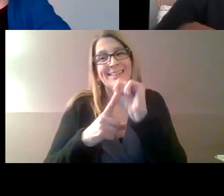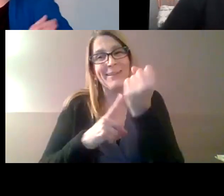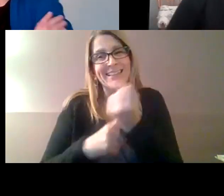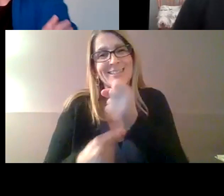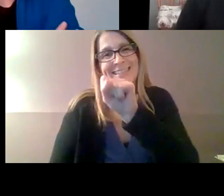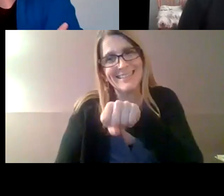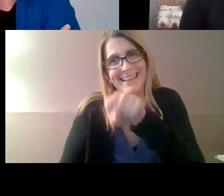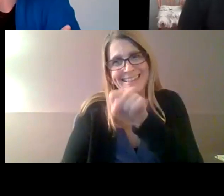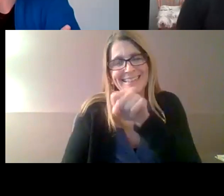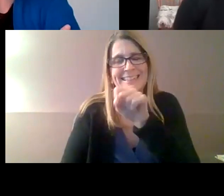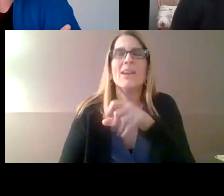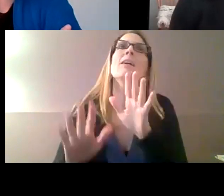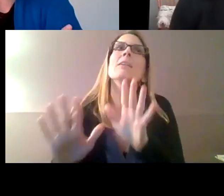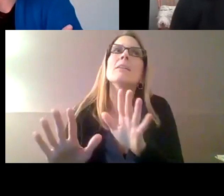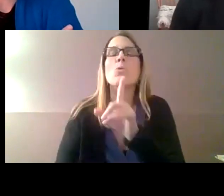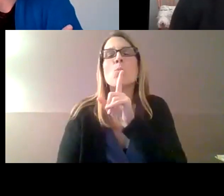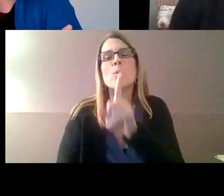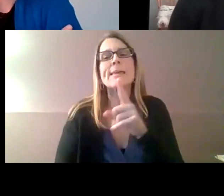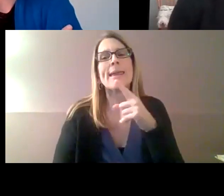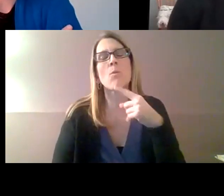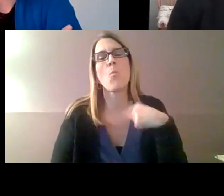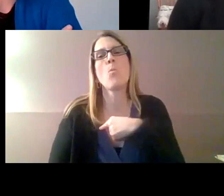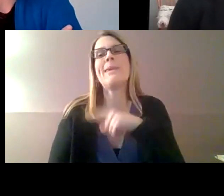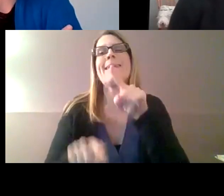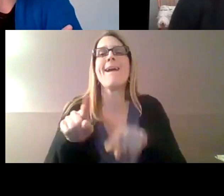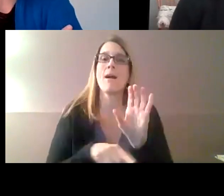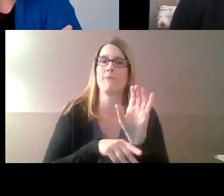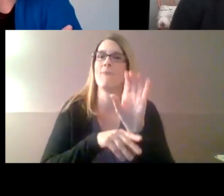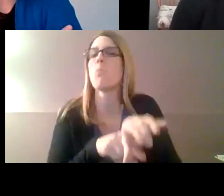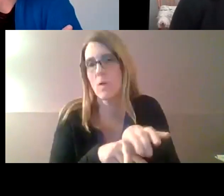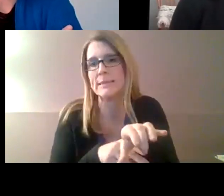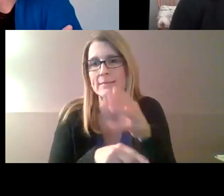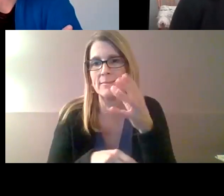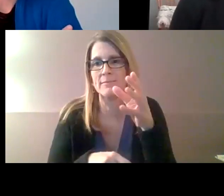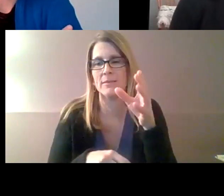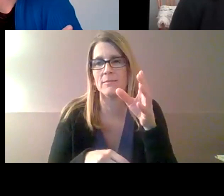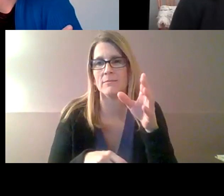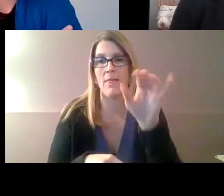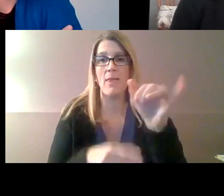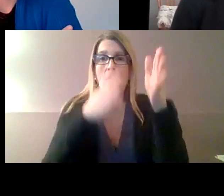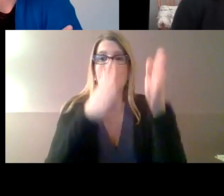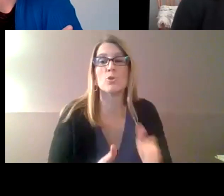Well, this is Jennifer Anderson. This is, can be a sticky situation. Um,